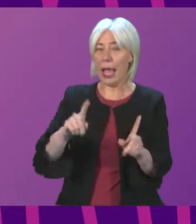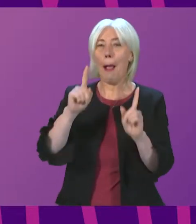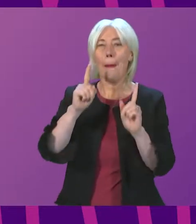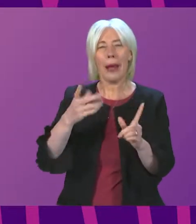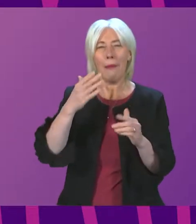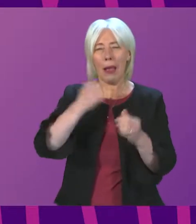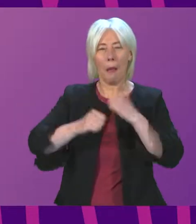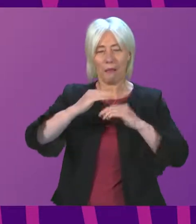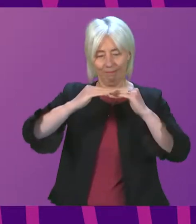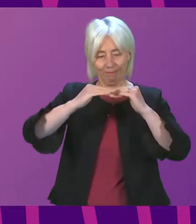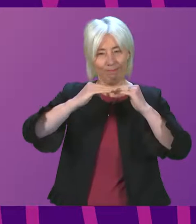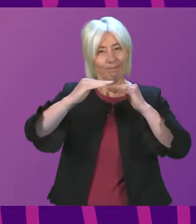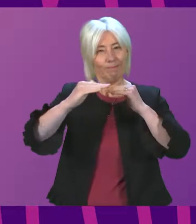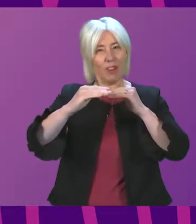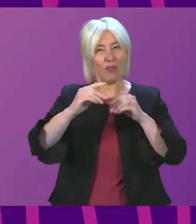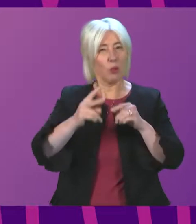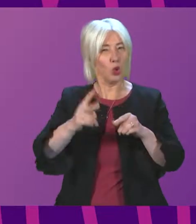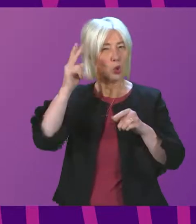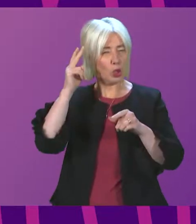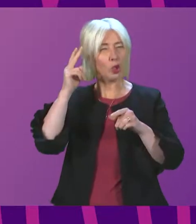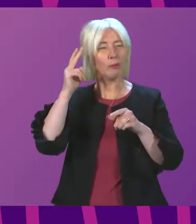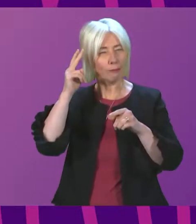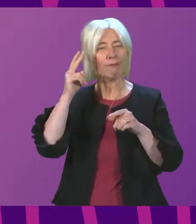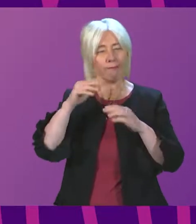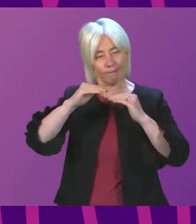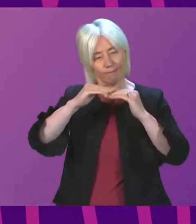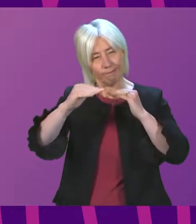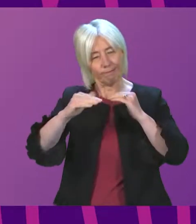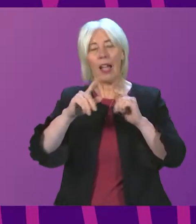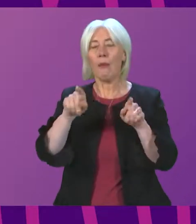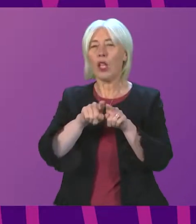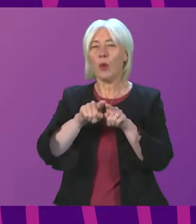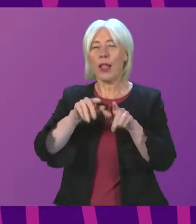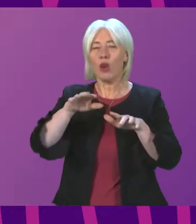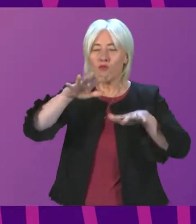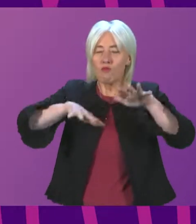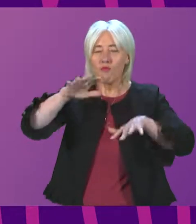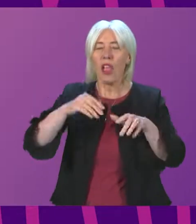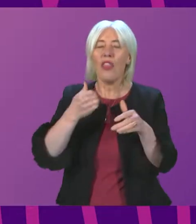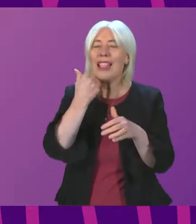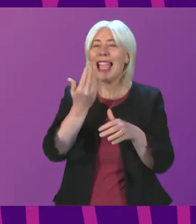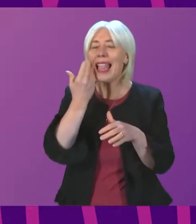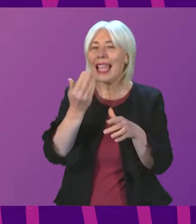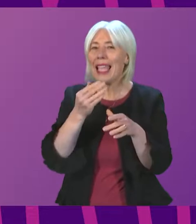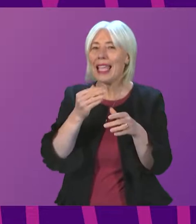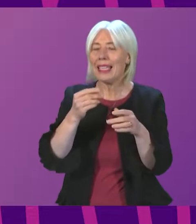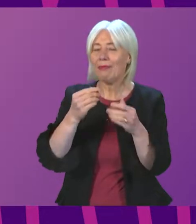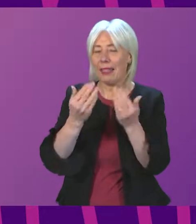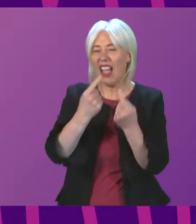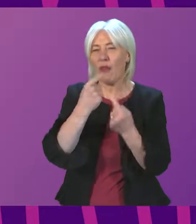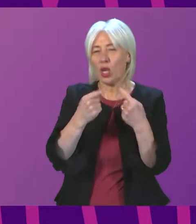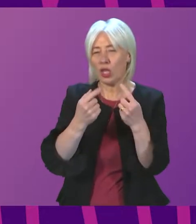plateau compared to the week before and is broadly in line with what the more recent daily data has been indicating.